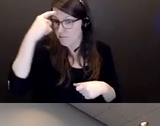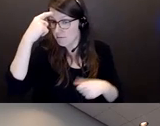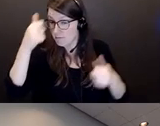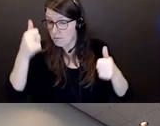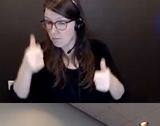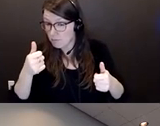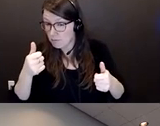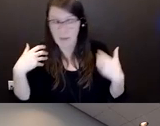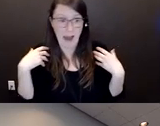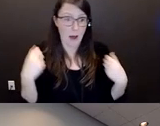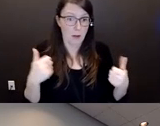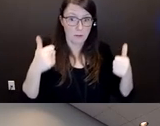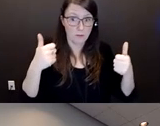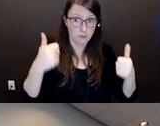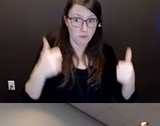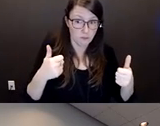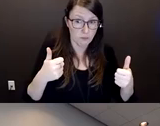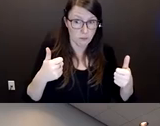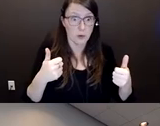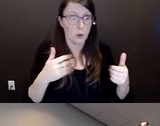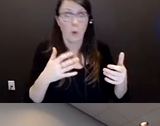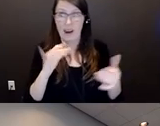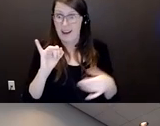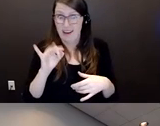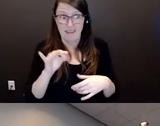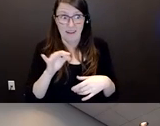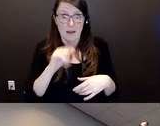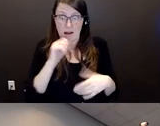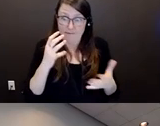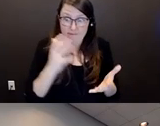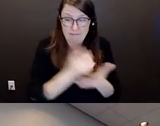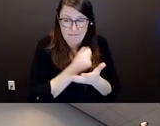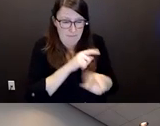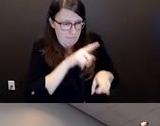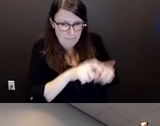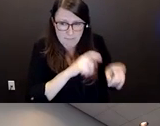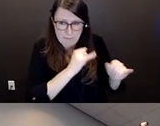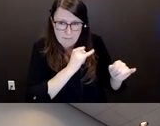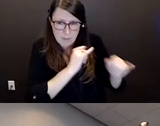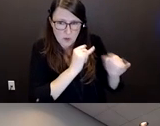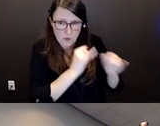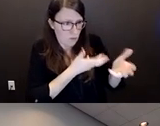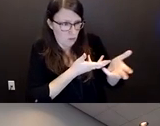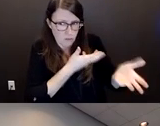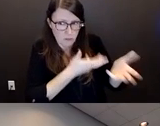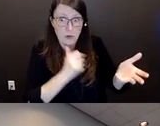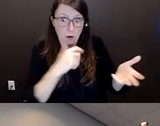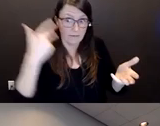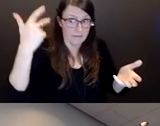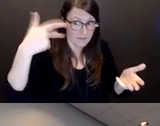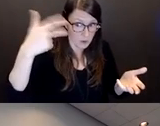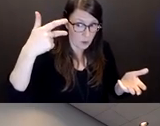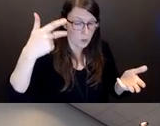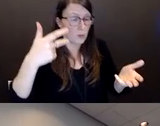possibly to the demise. And if we don't take that time, we don't do it on video, and we don't do that